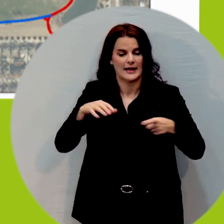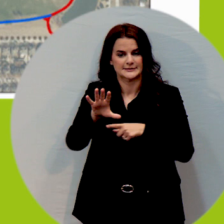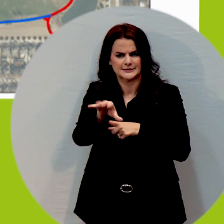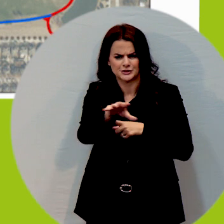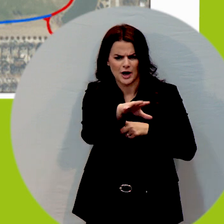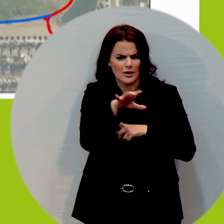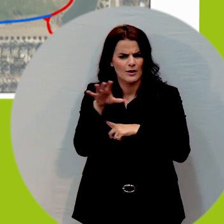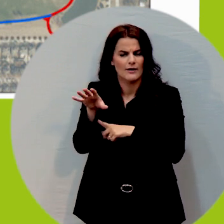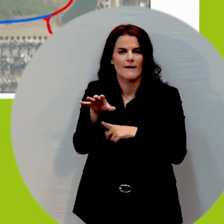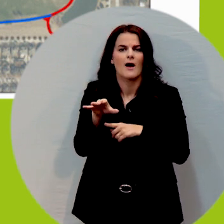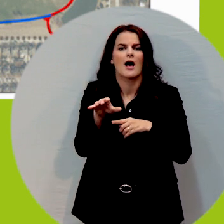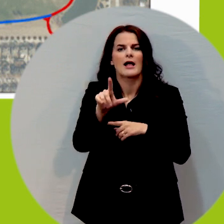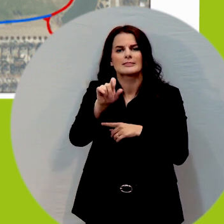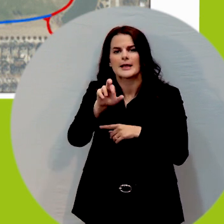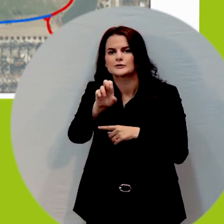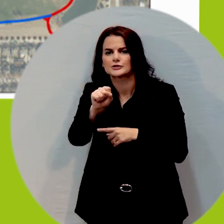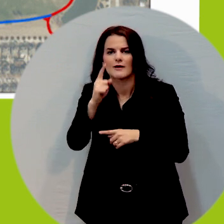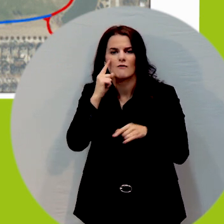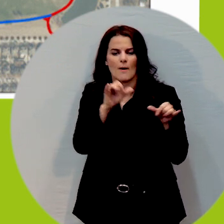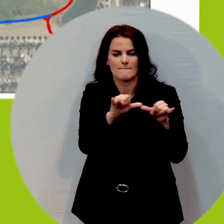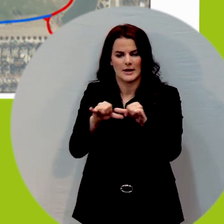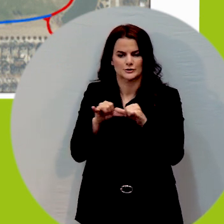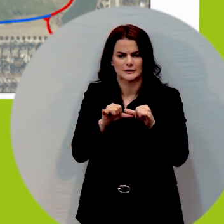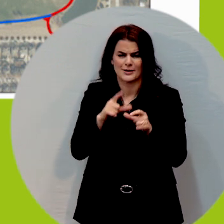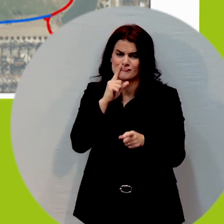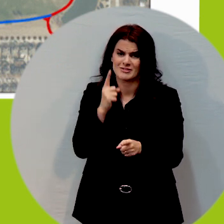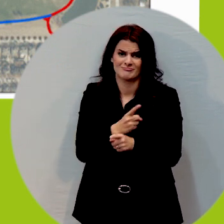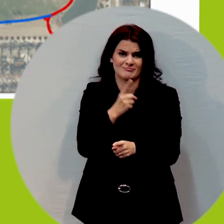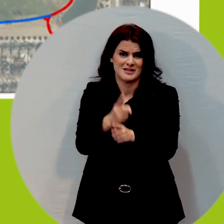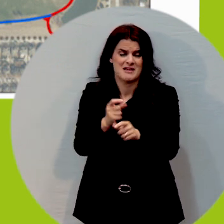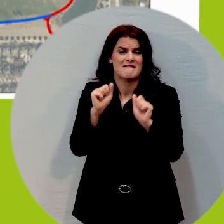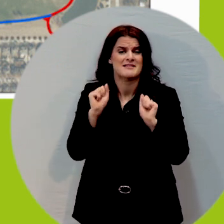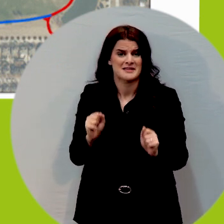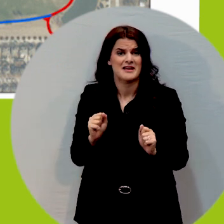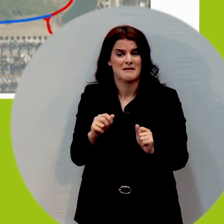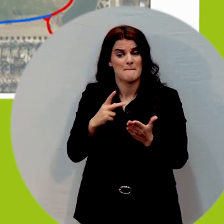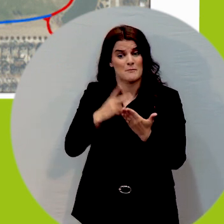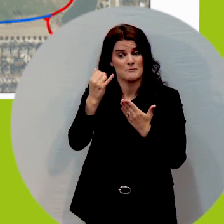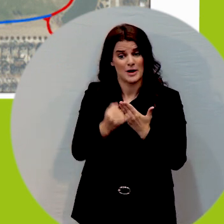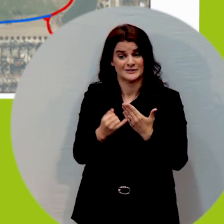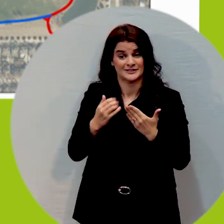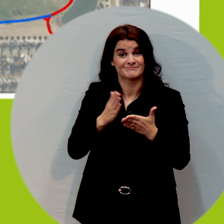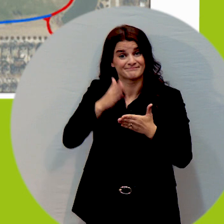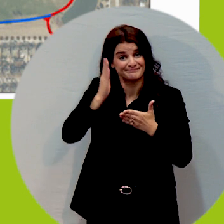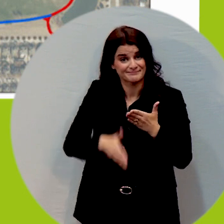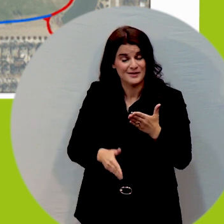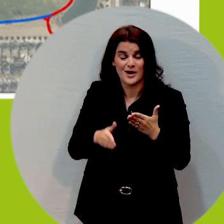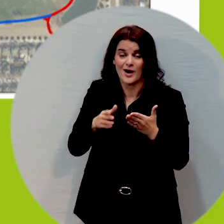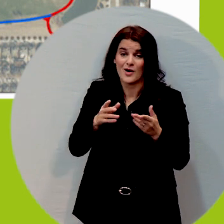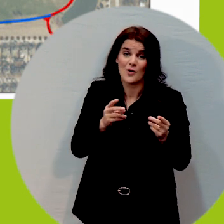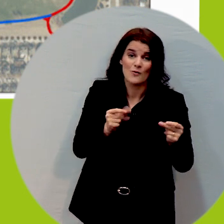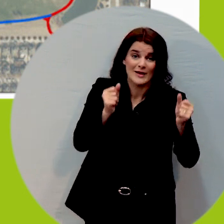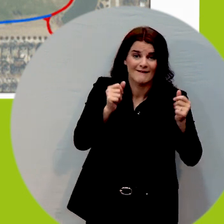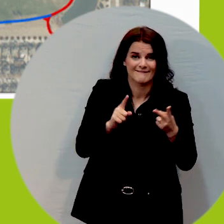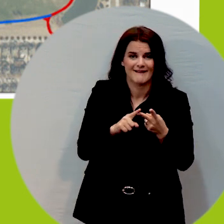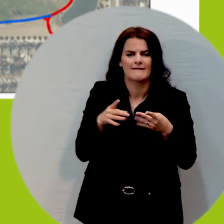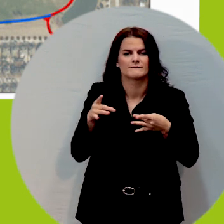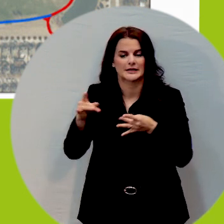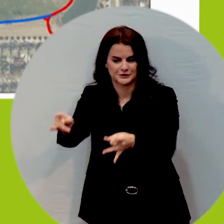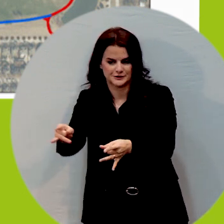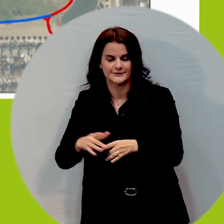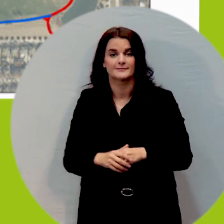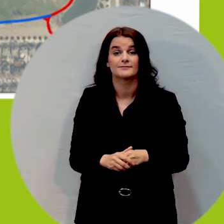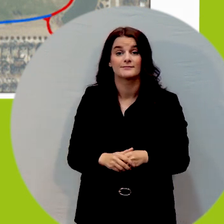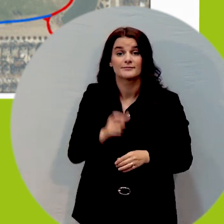So it's incredibly accurate and we're able to do this project quickly and efficiently. It takes 10,000 readings